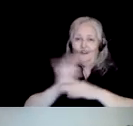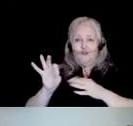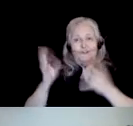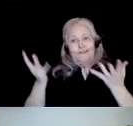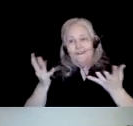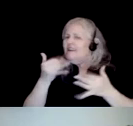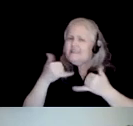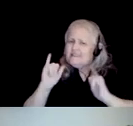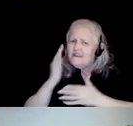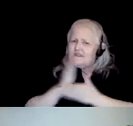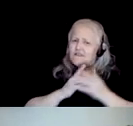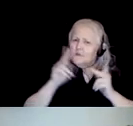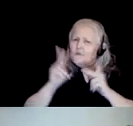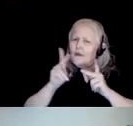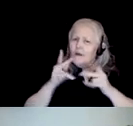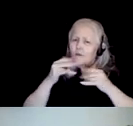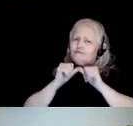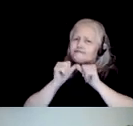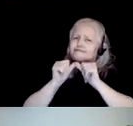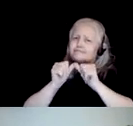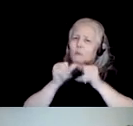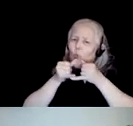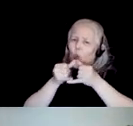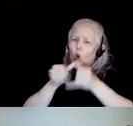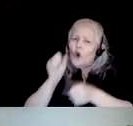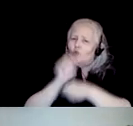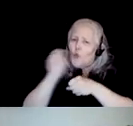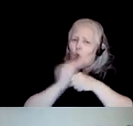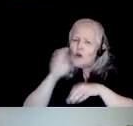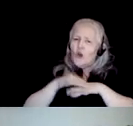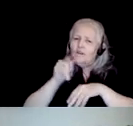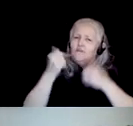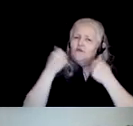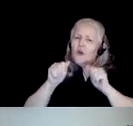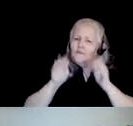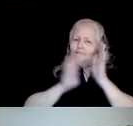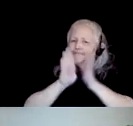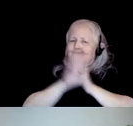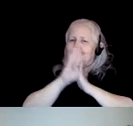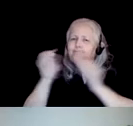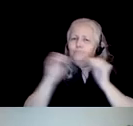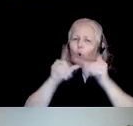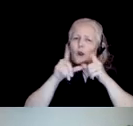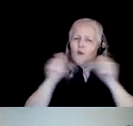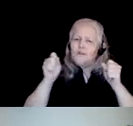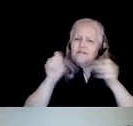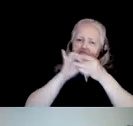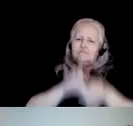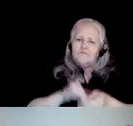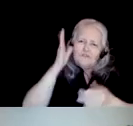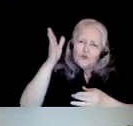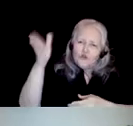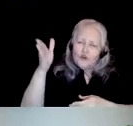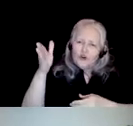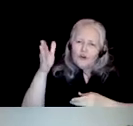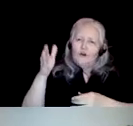decided to keep these awards running, to keep trying to build the future for linguistics that we all want to see, not just when we can finally